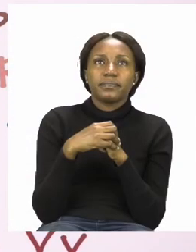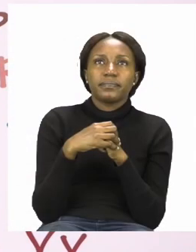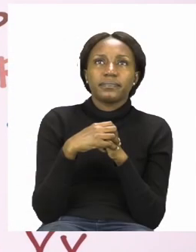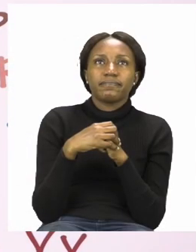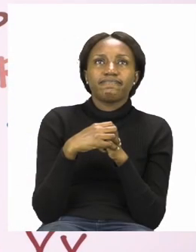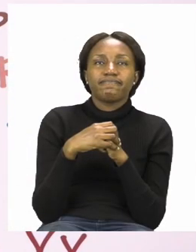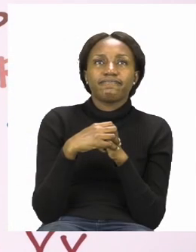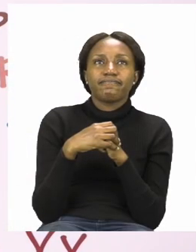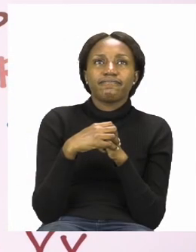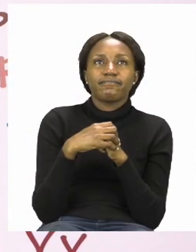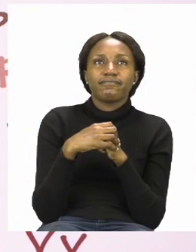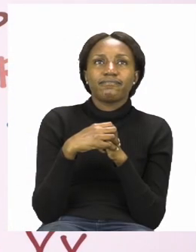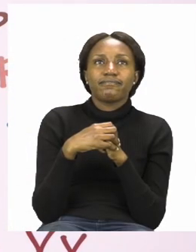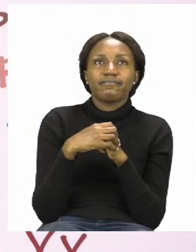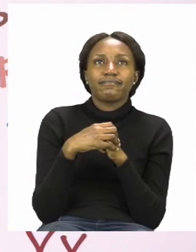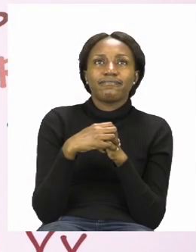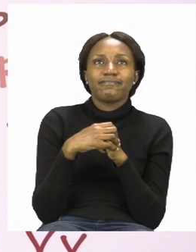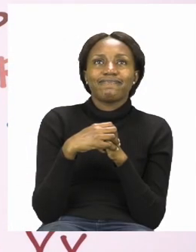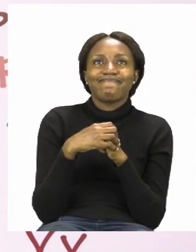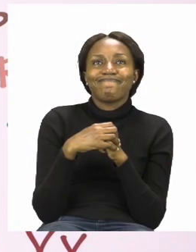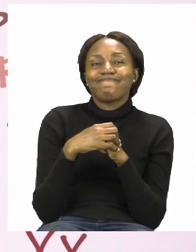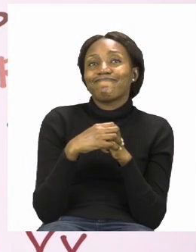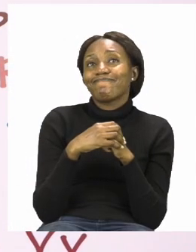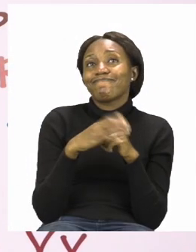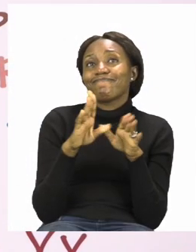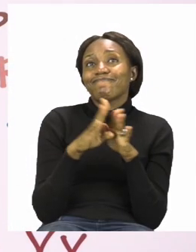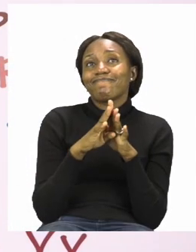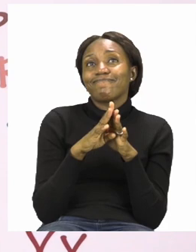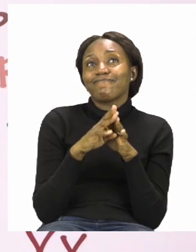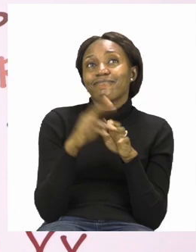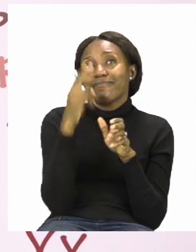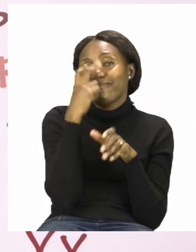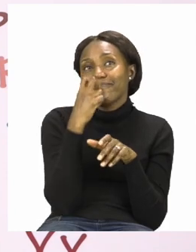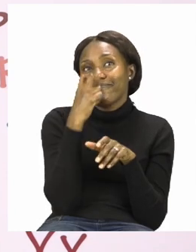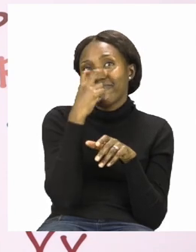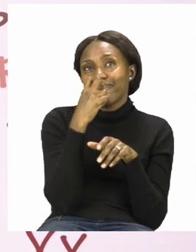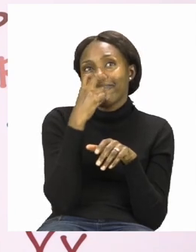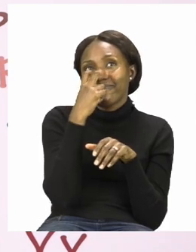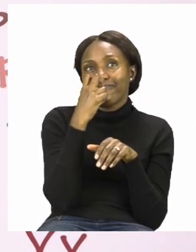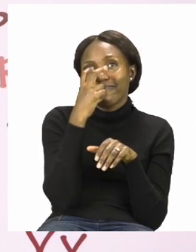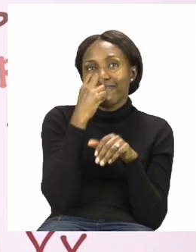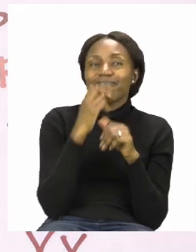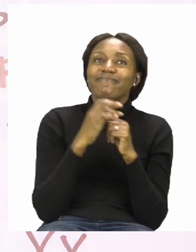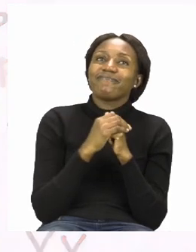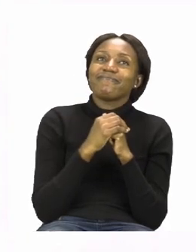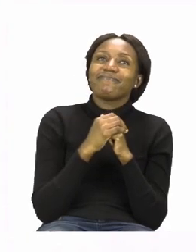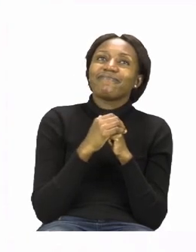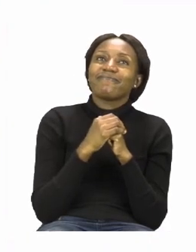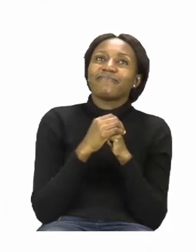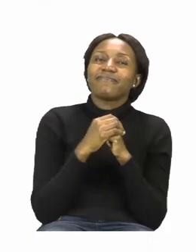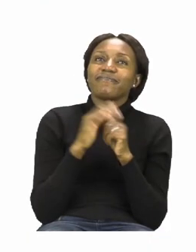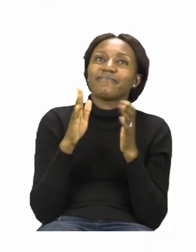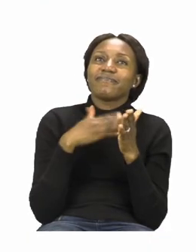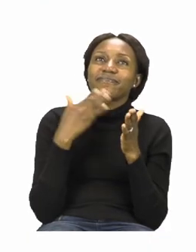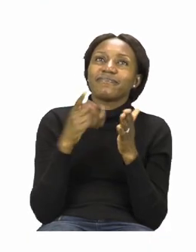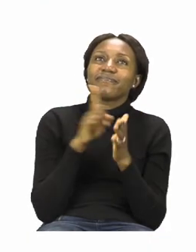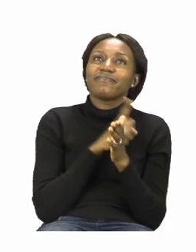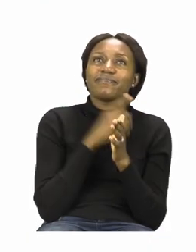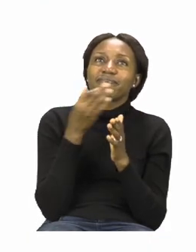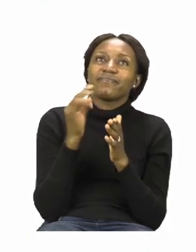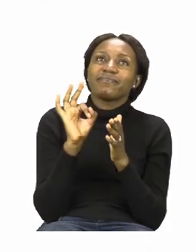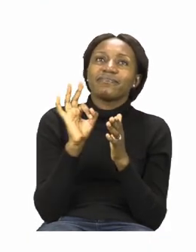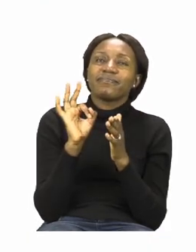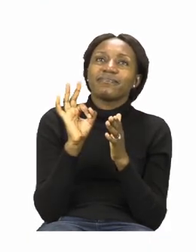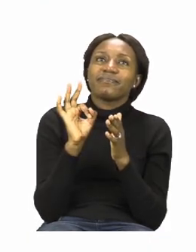now boys and girls let's do something fun on page 19 on page 19 we